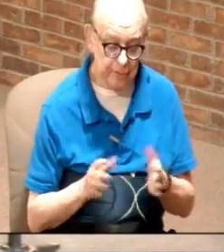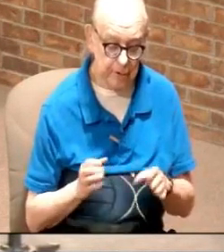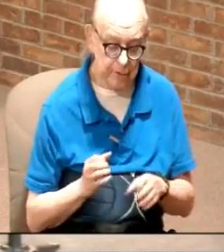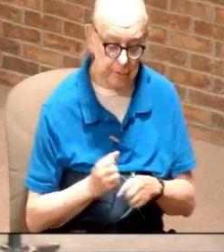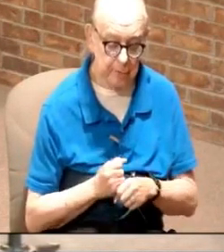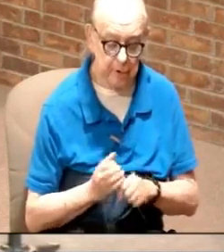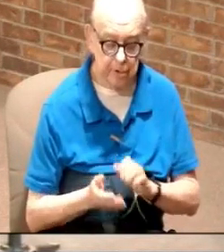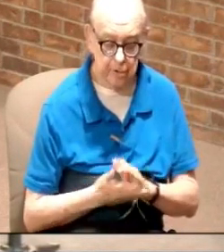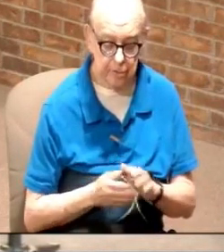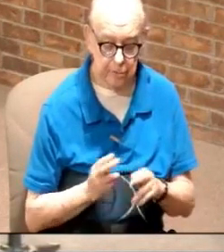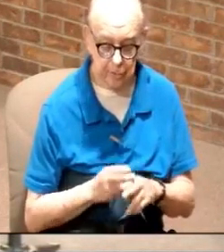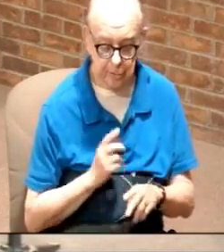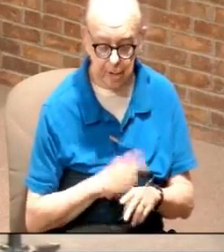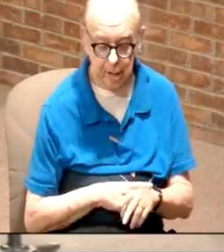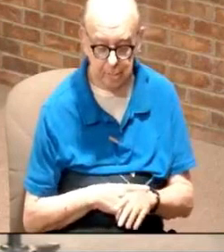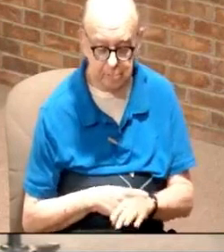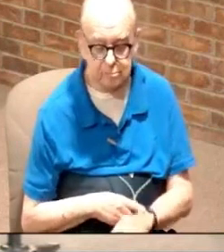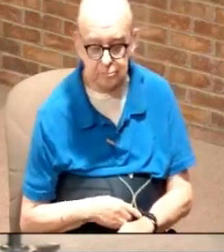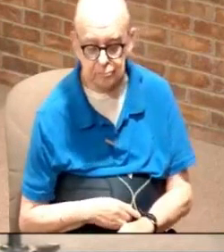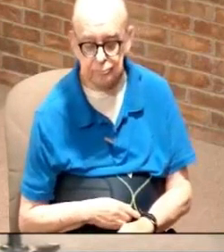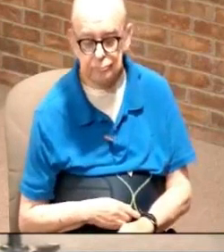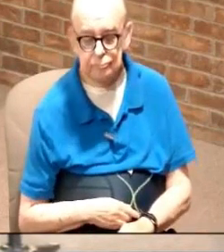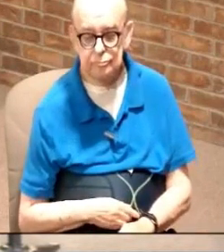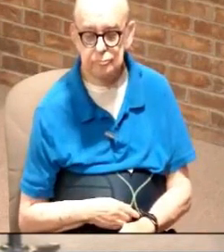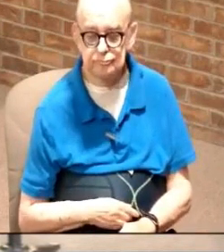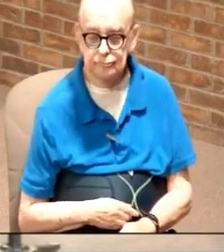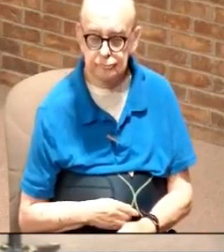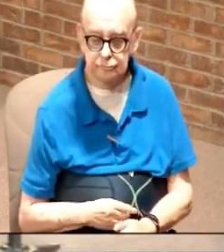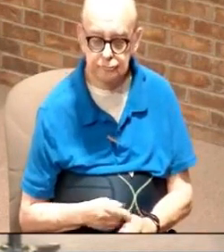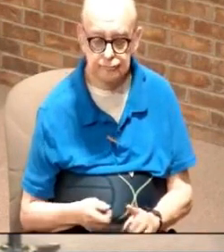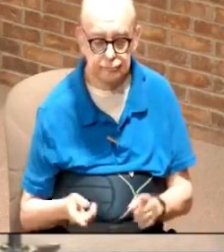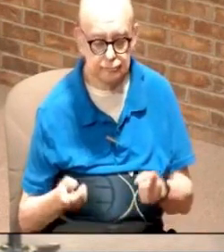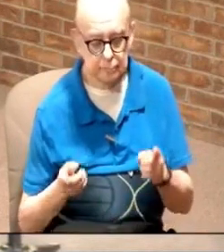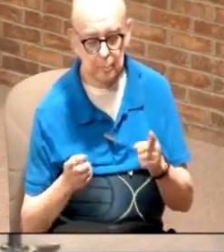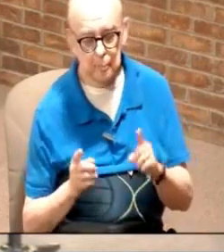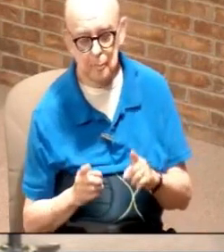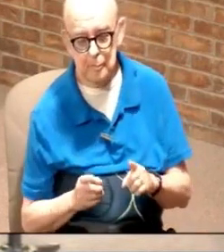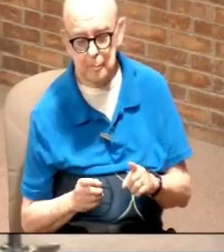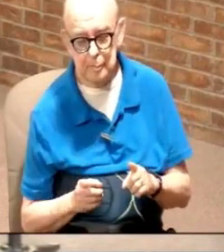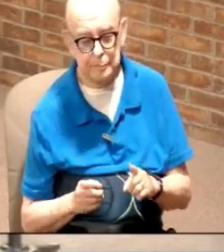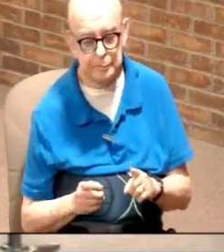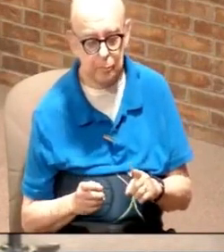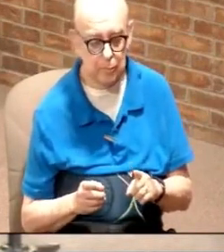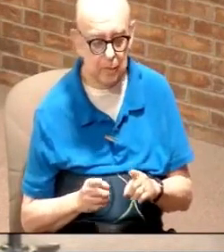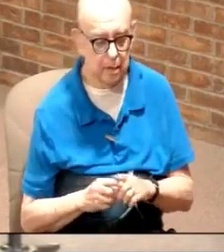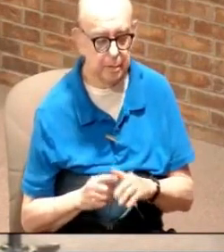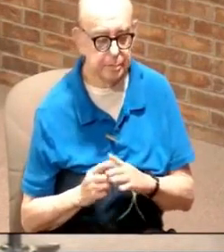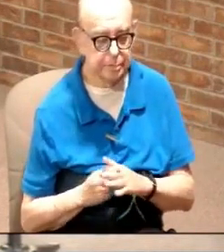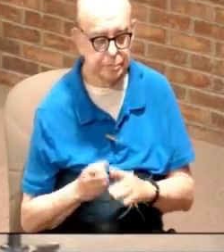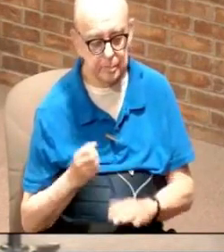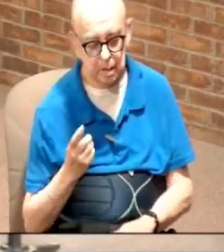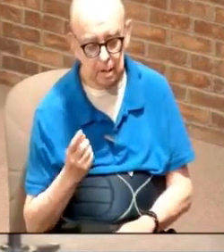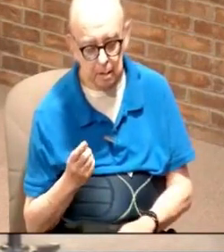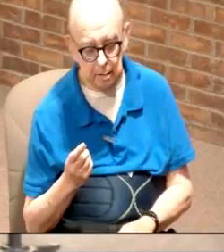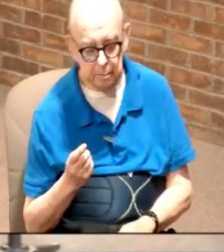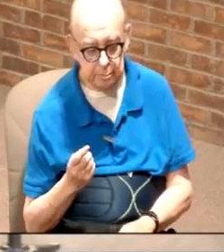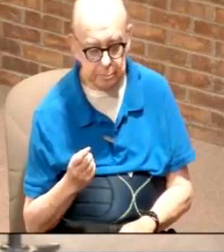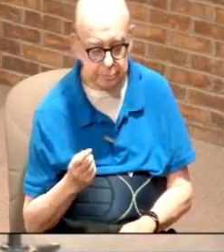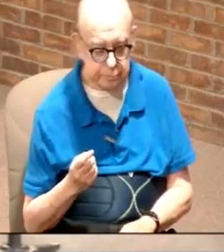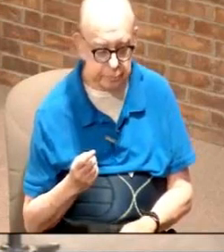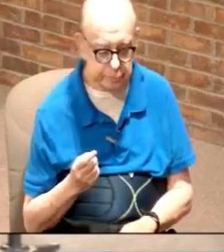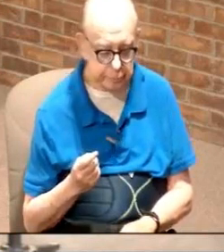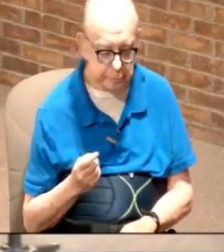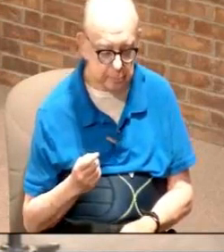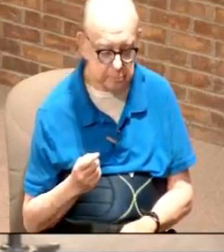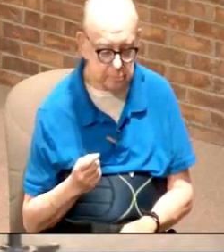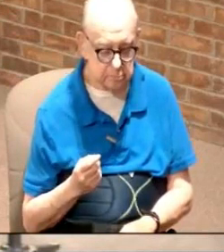it shows but but what happens is as you begin to understand with the communion